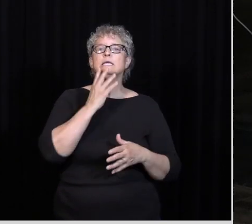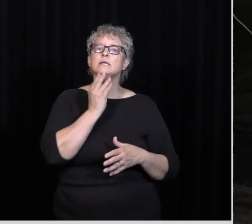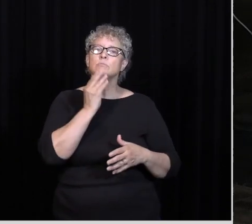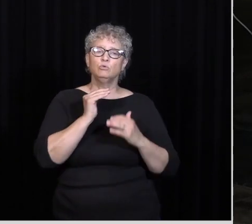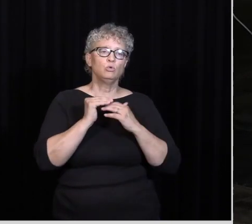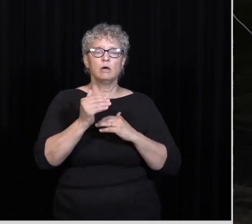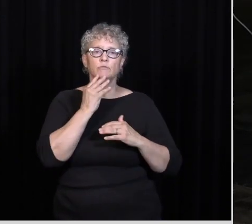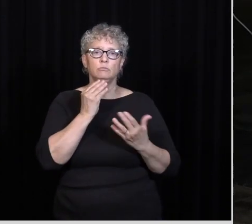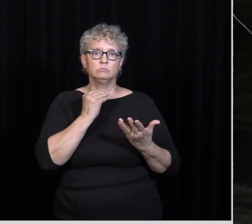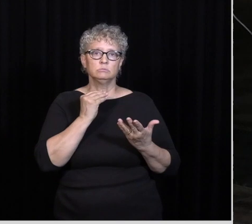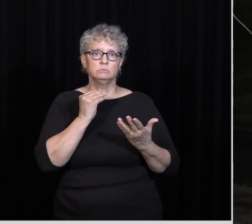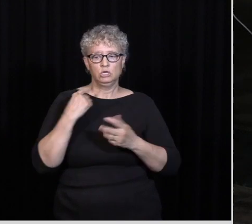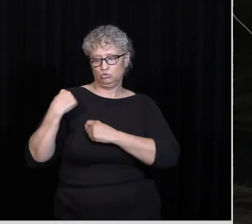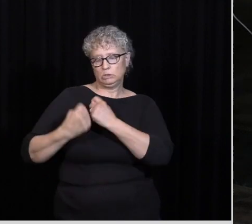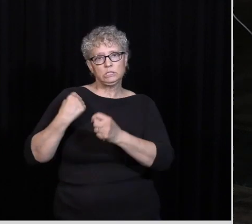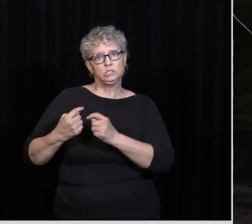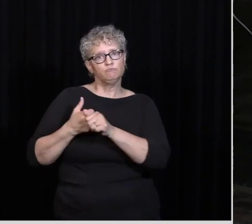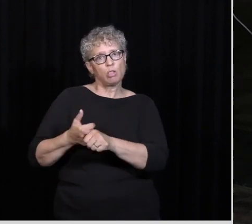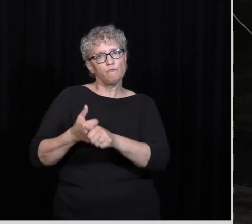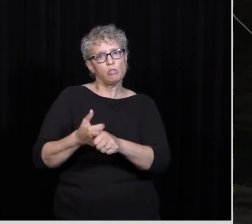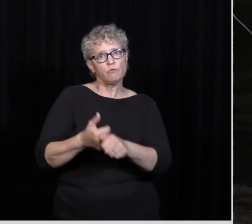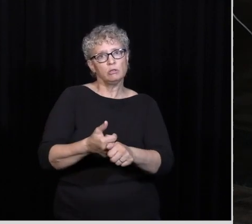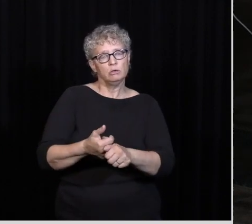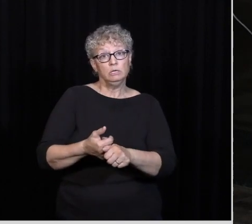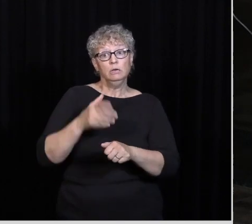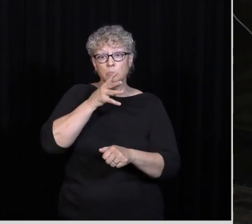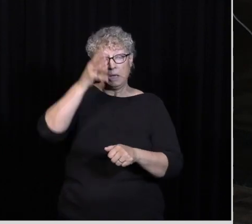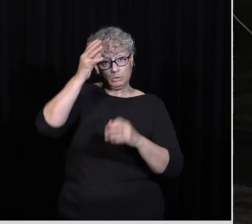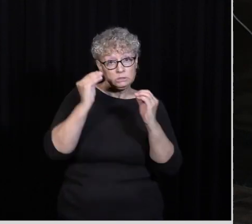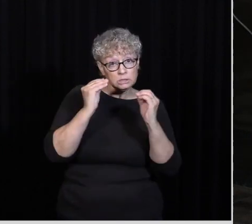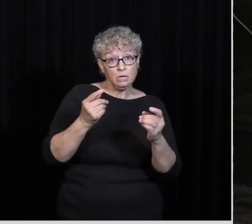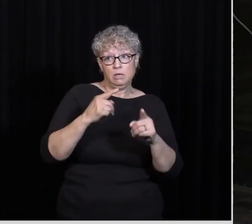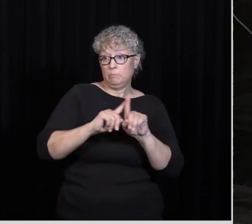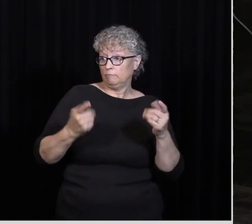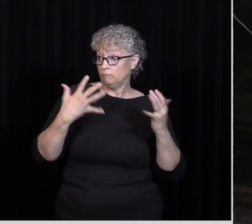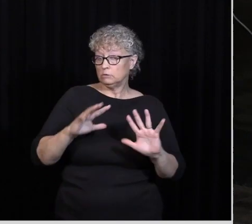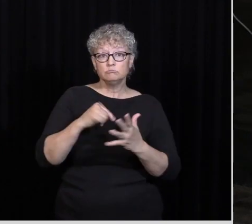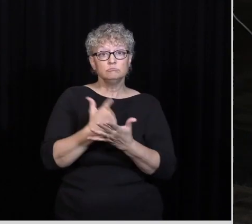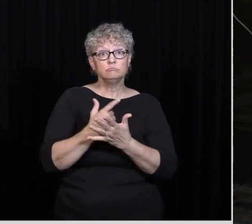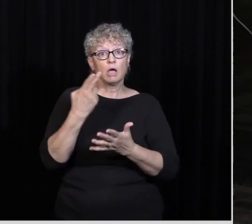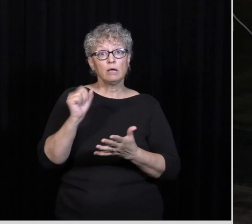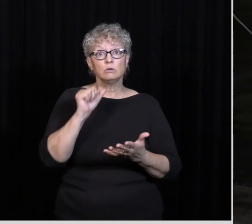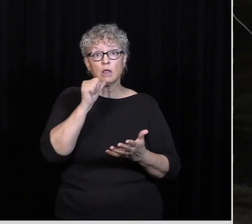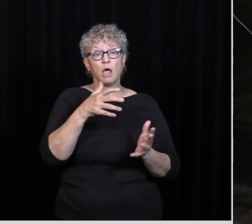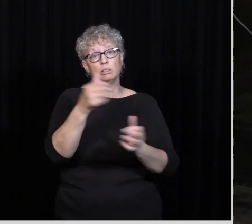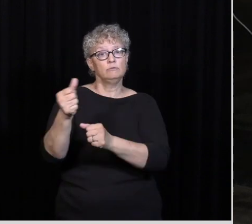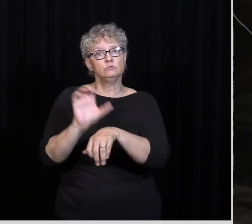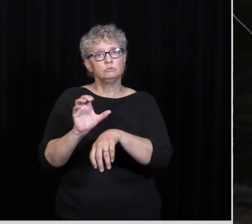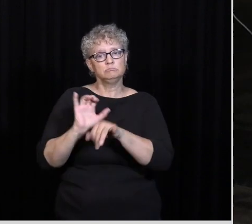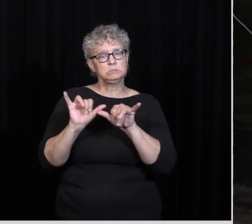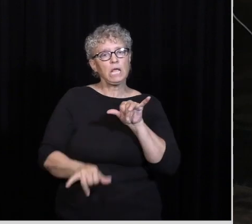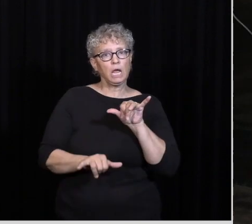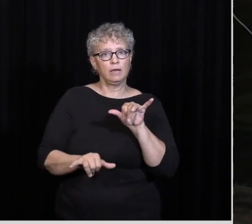He kept the traditions So not only did his Parents teach him But when he graduated High school He didn't leave the church He stayed